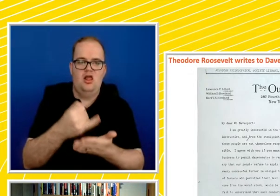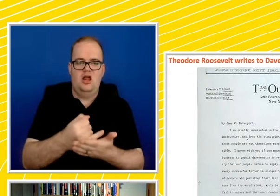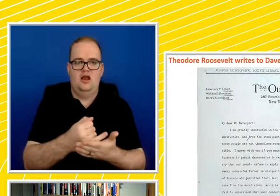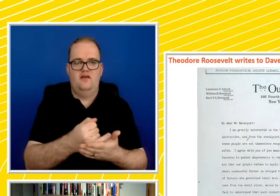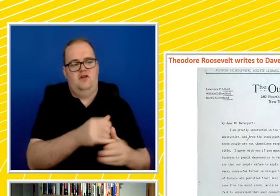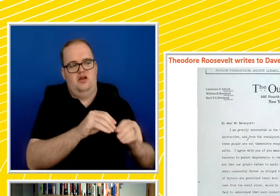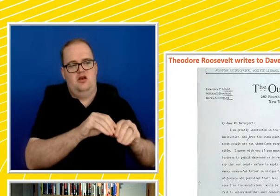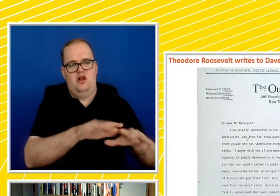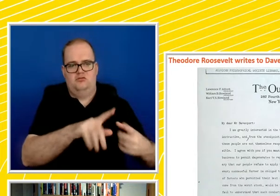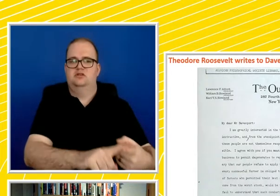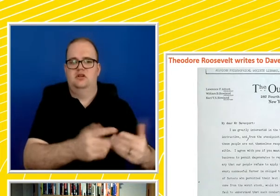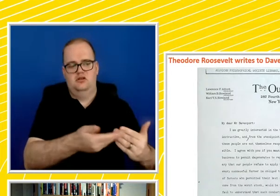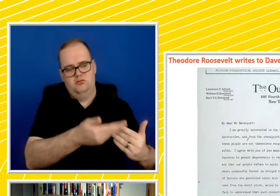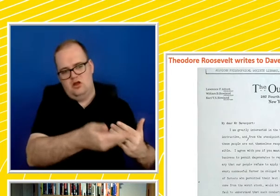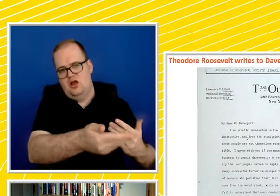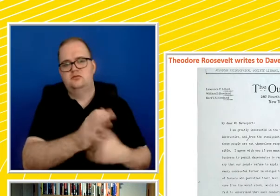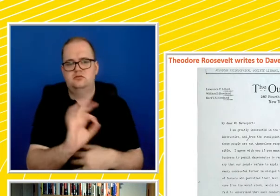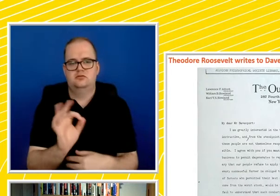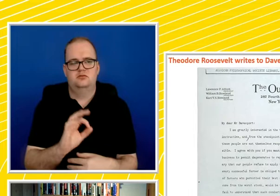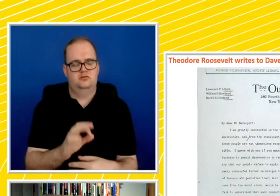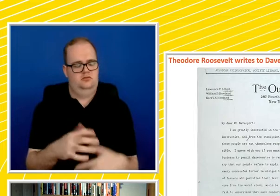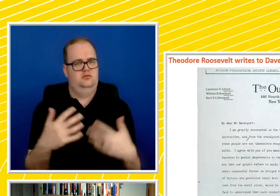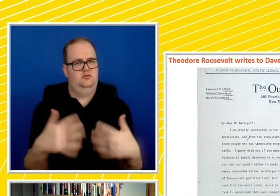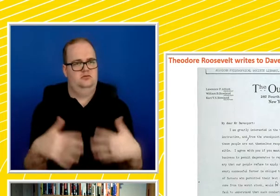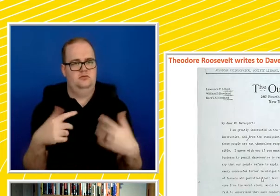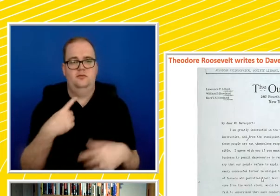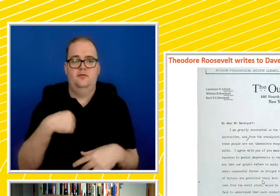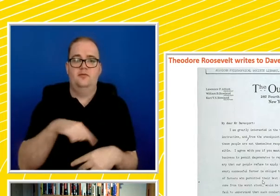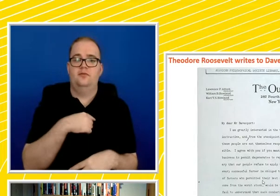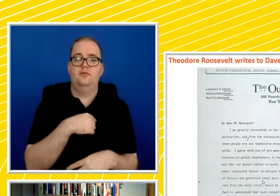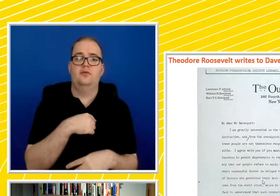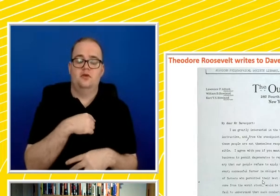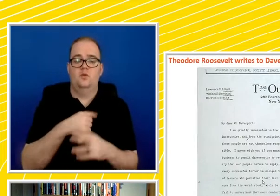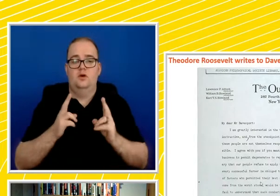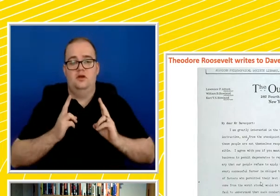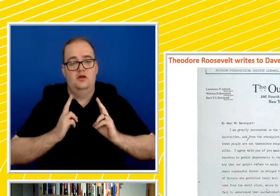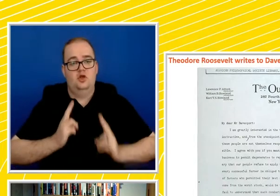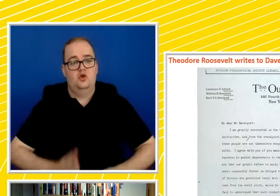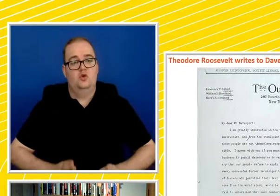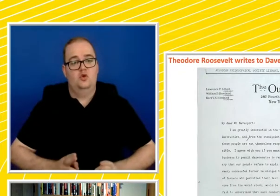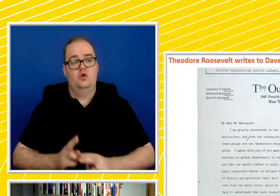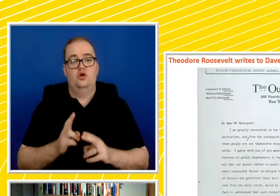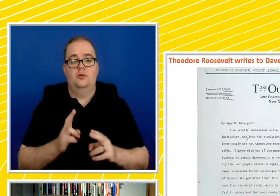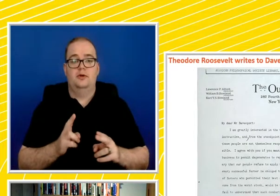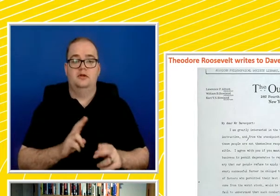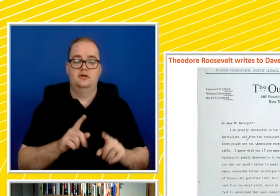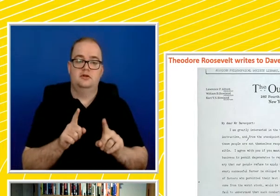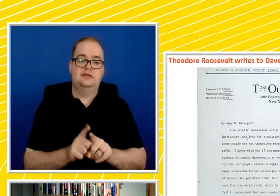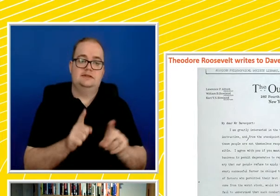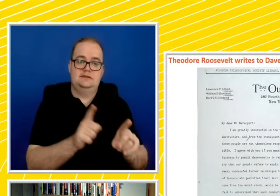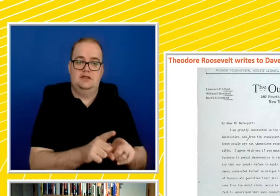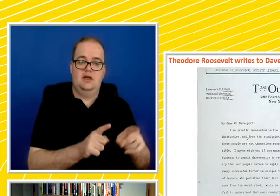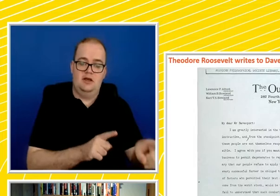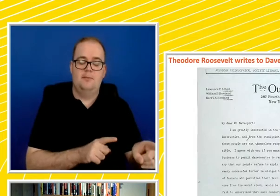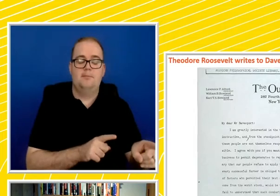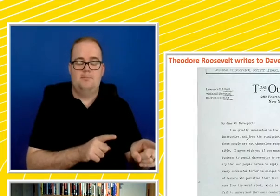extraordinary that our people refuse to apply to human beings such elementary knowledge as every successful farmer is obliged to apply in his own stock